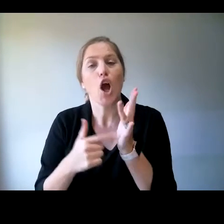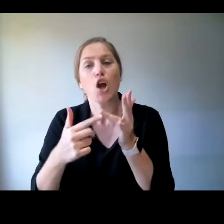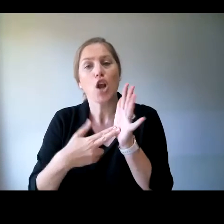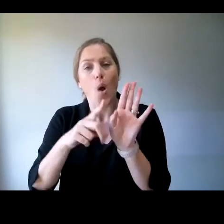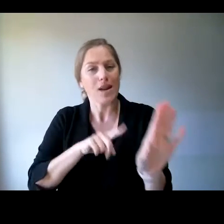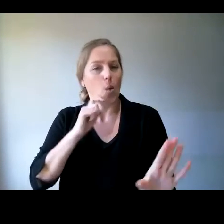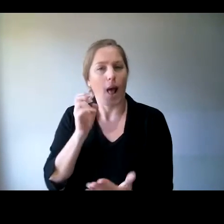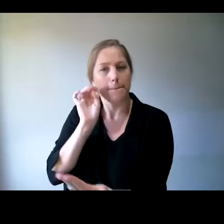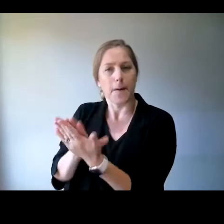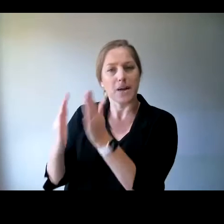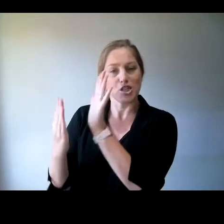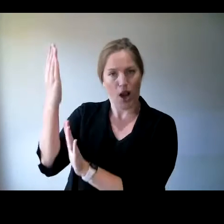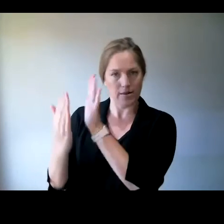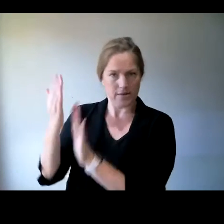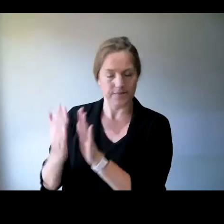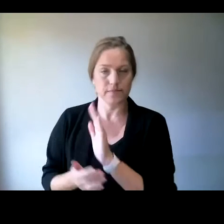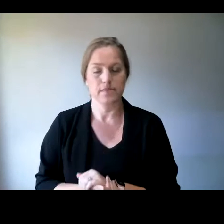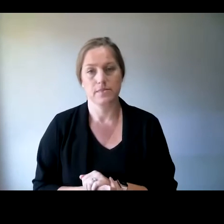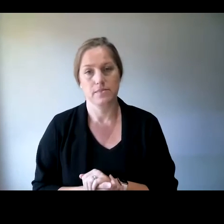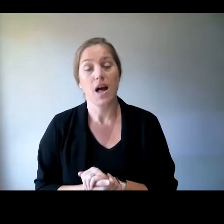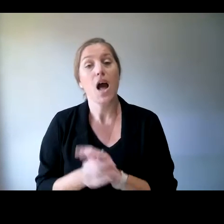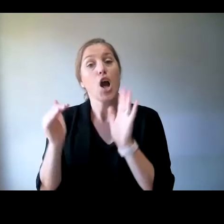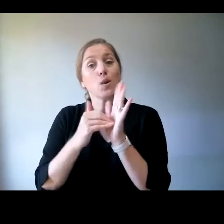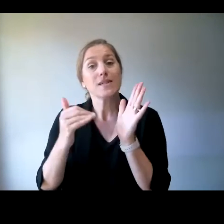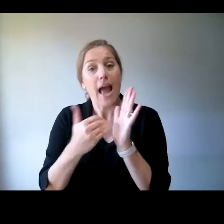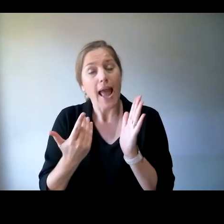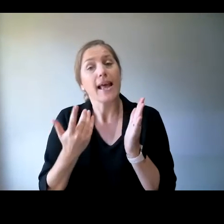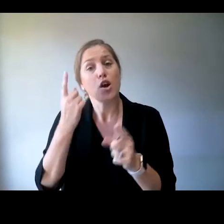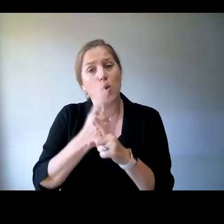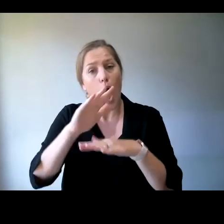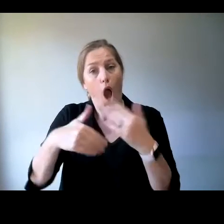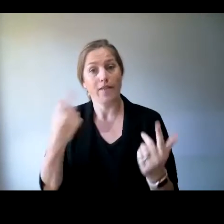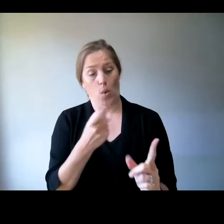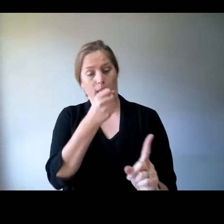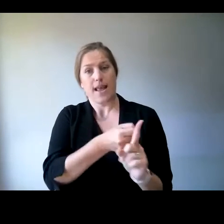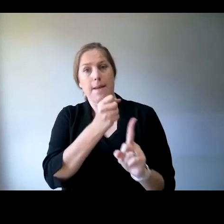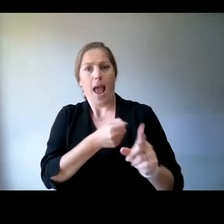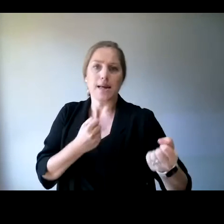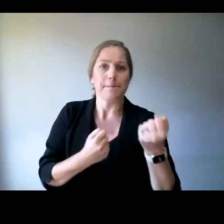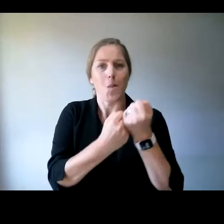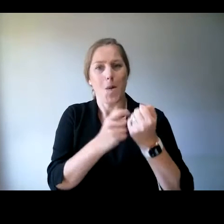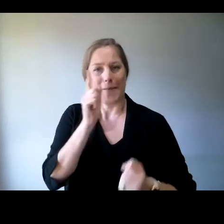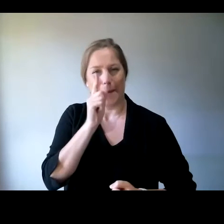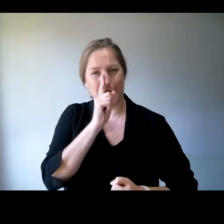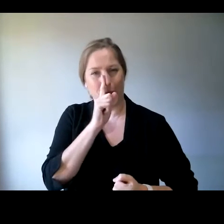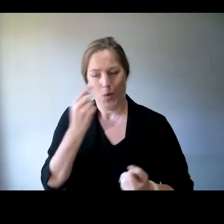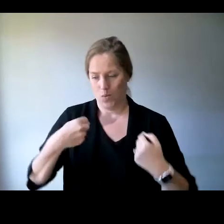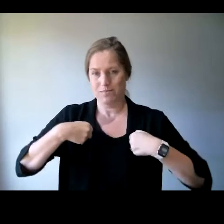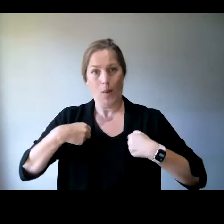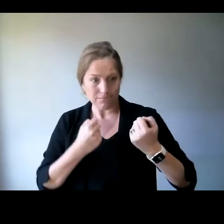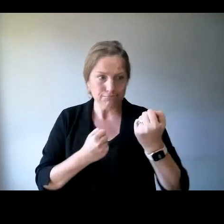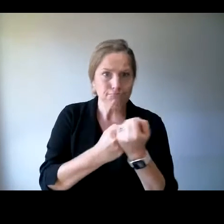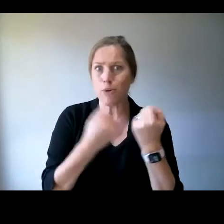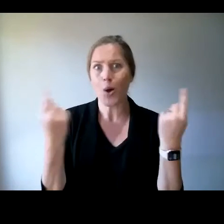Today, though, is all about our campaign supporters. It's about those individuals and organisations who know that this campaign, Assistive